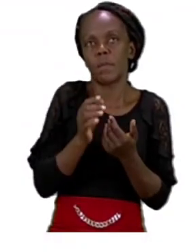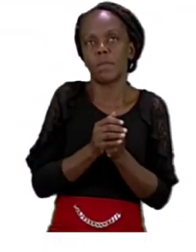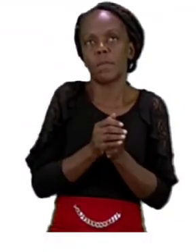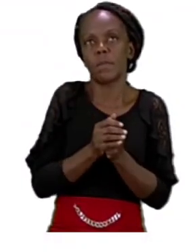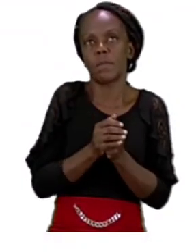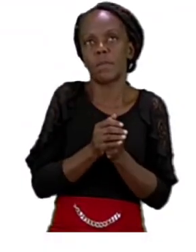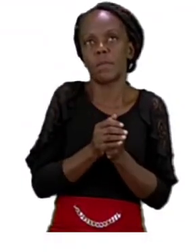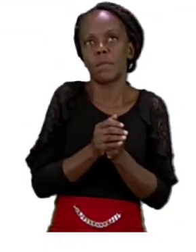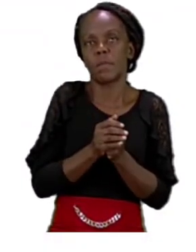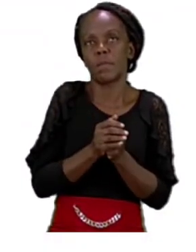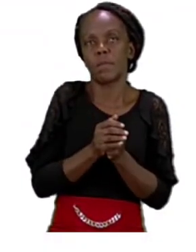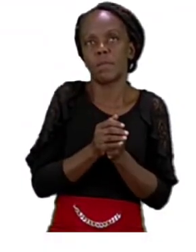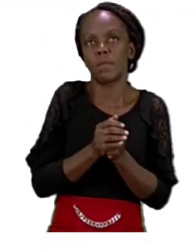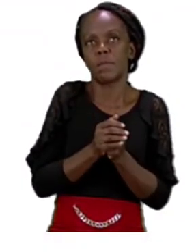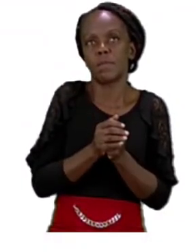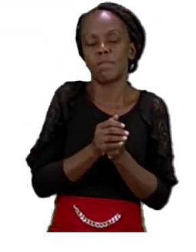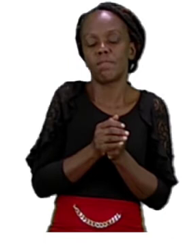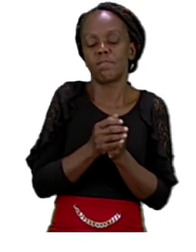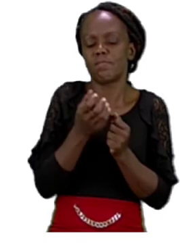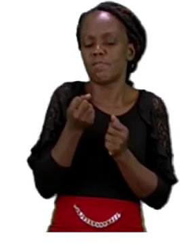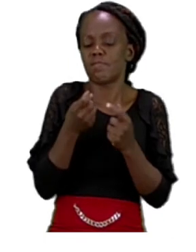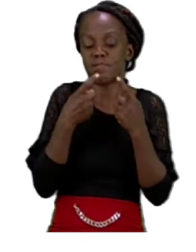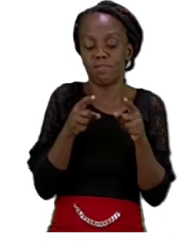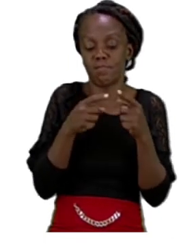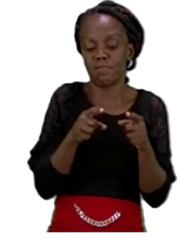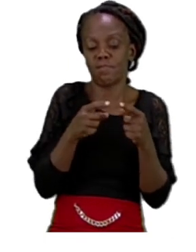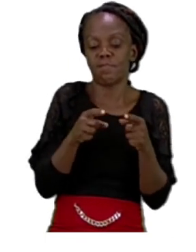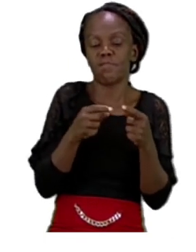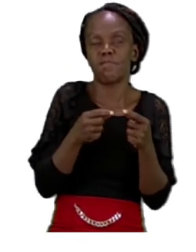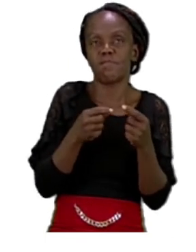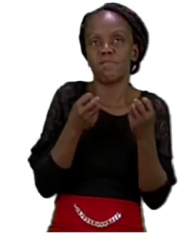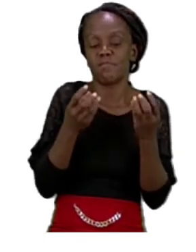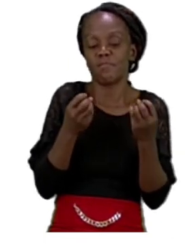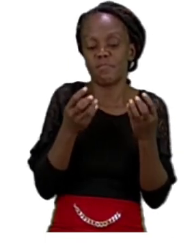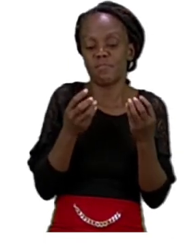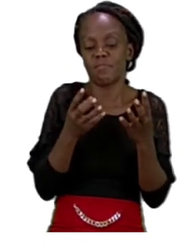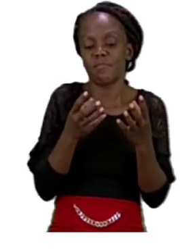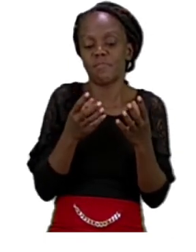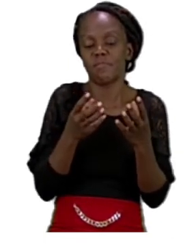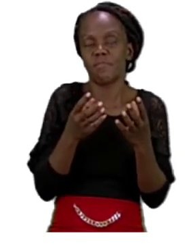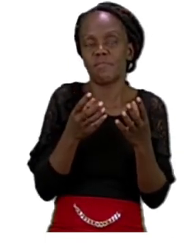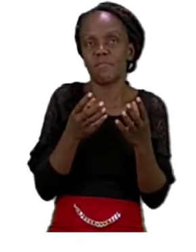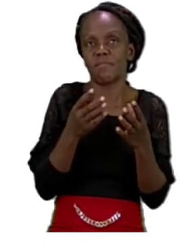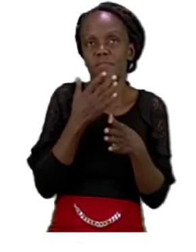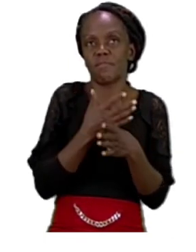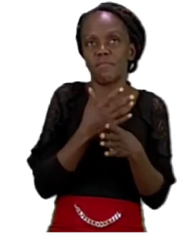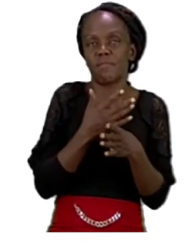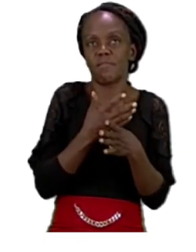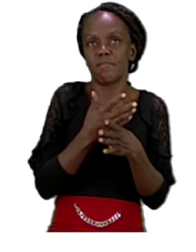going to be doing lots and lots of activities for the number eight everyone